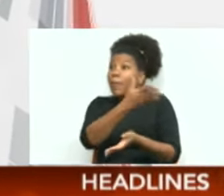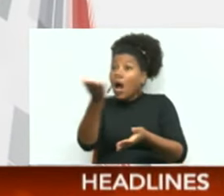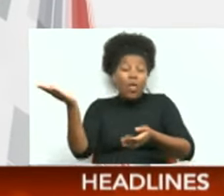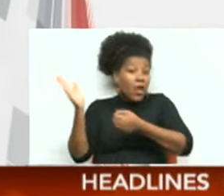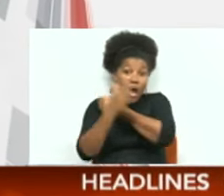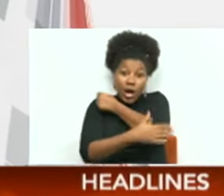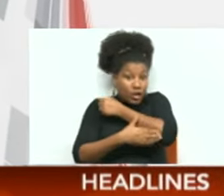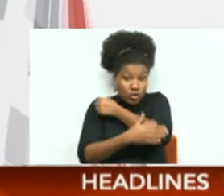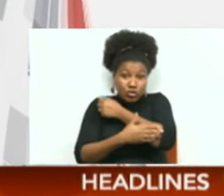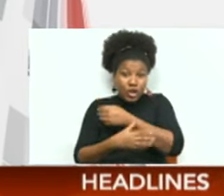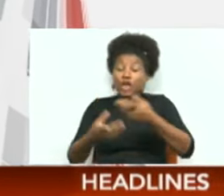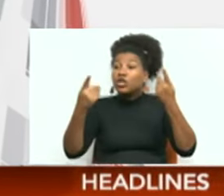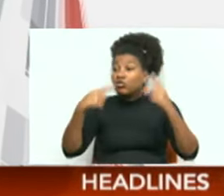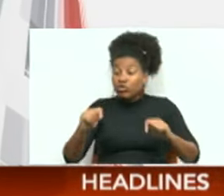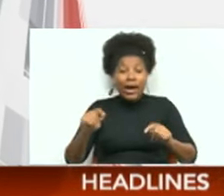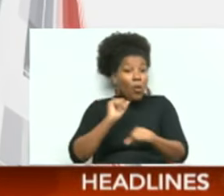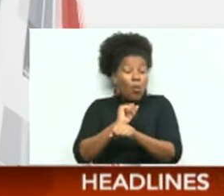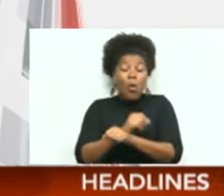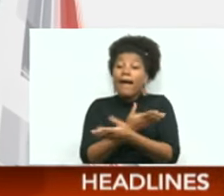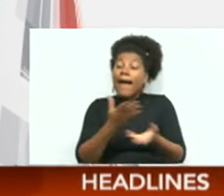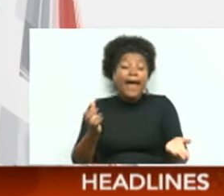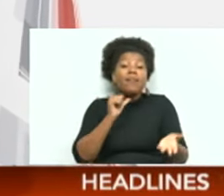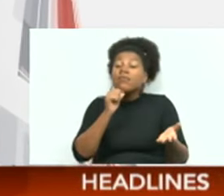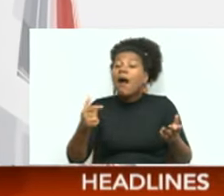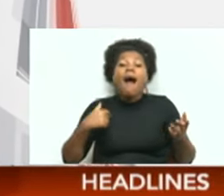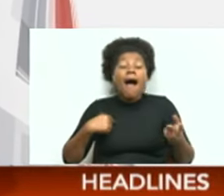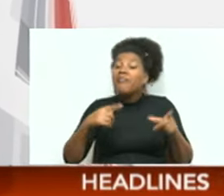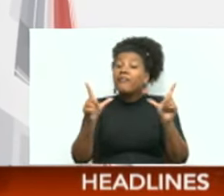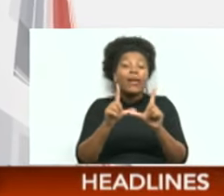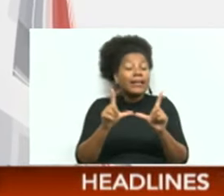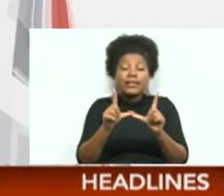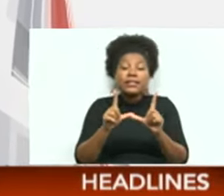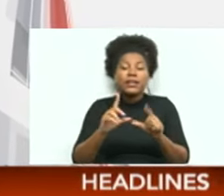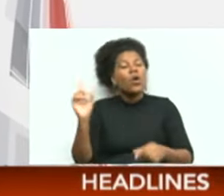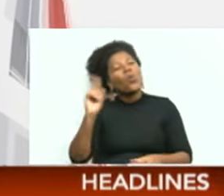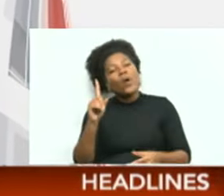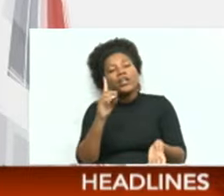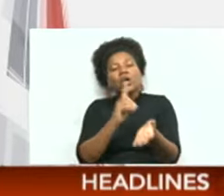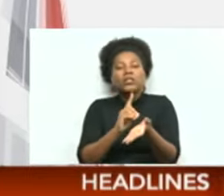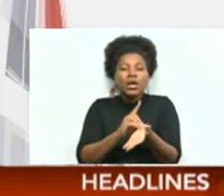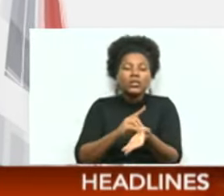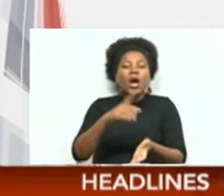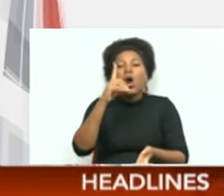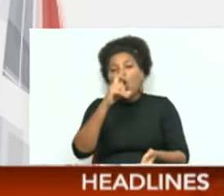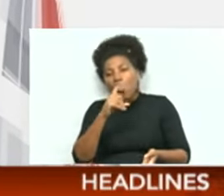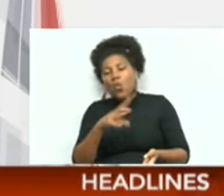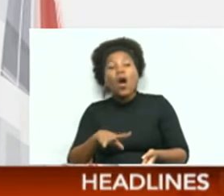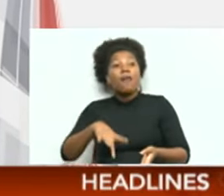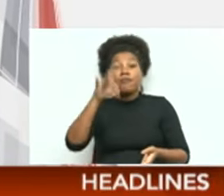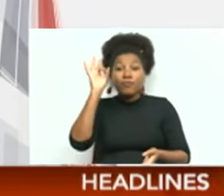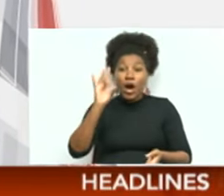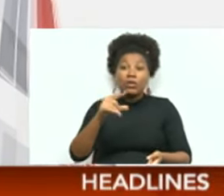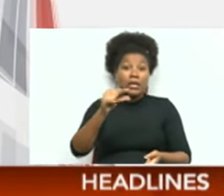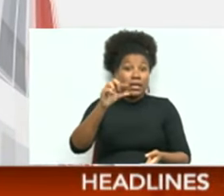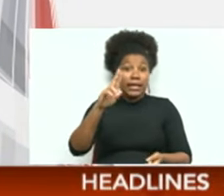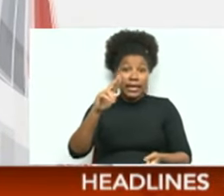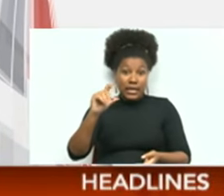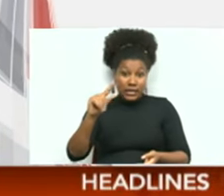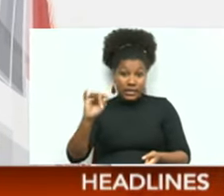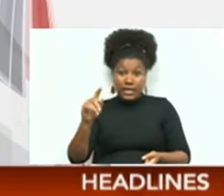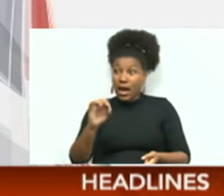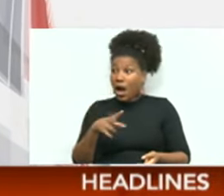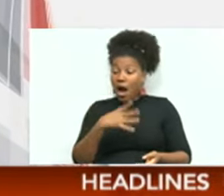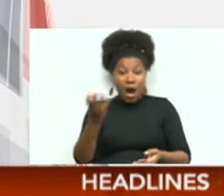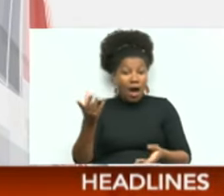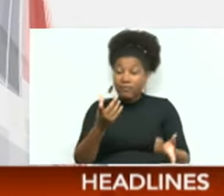practicing here without a license, when you're a doctor who have been found guilty upon offense in another country and come